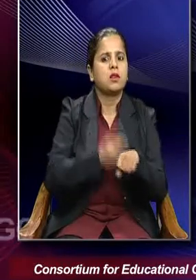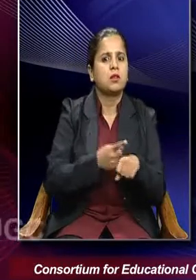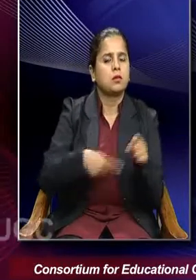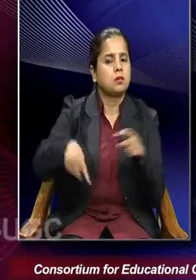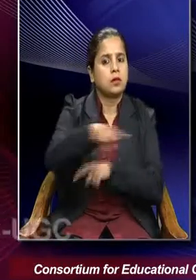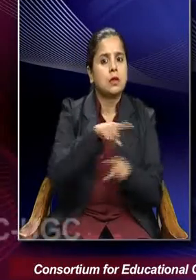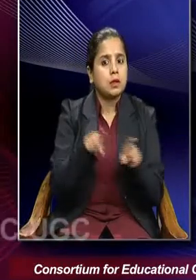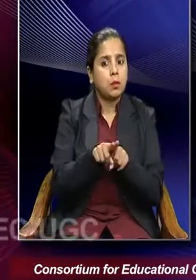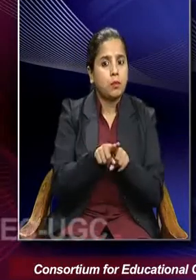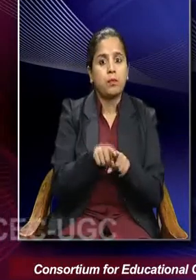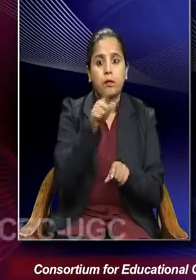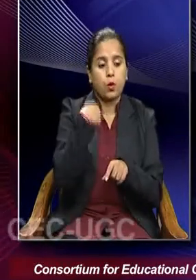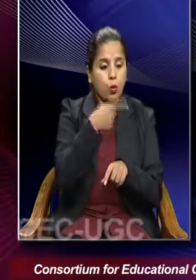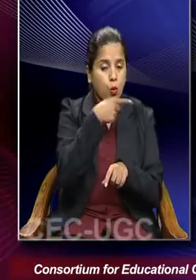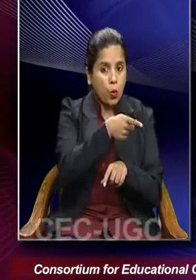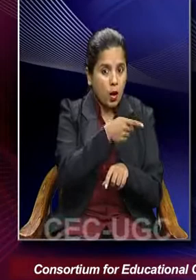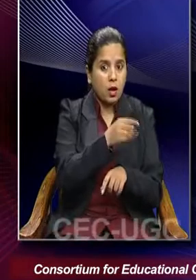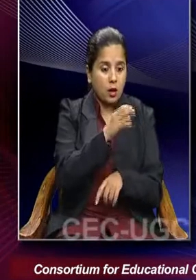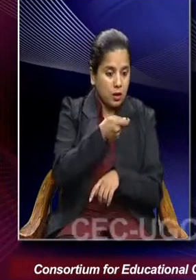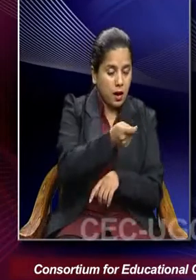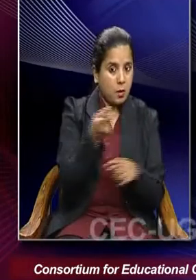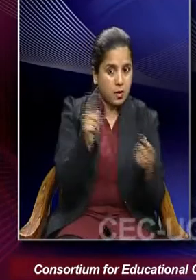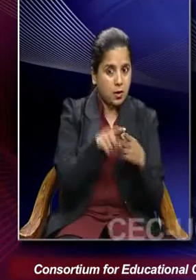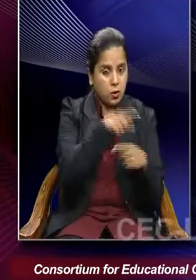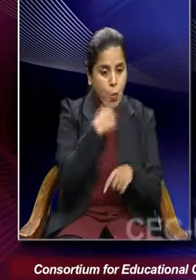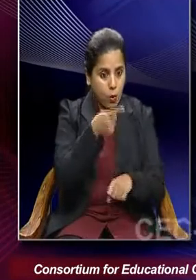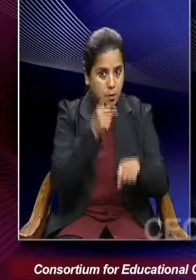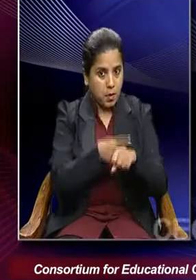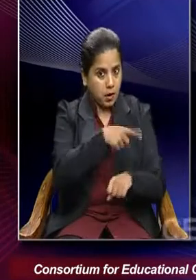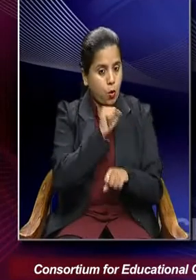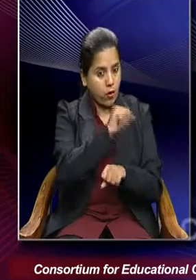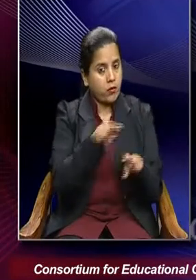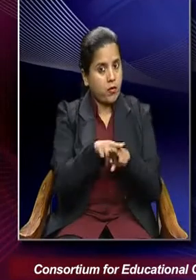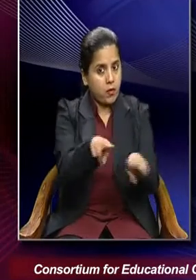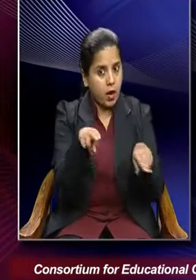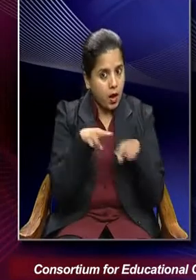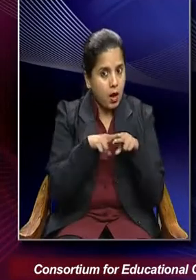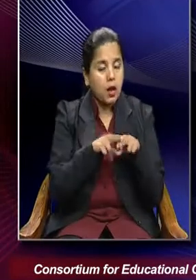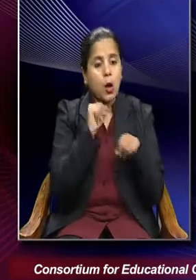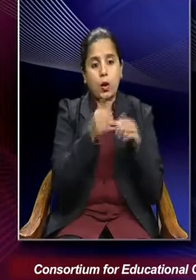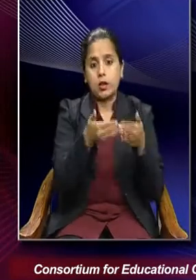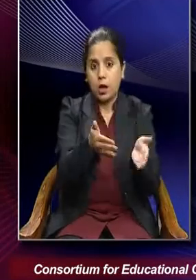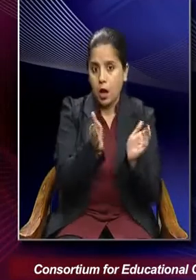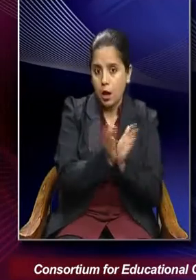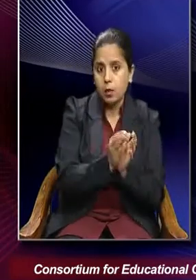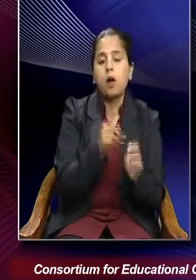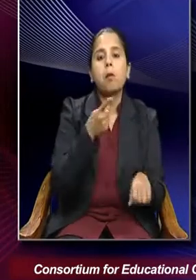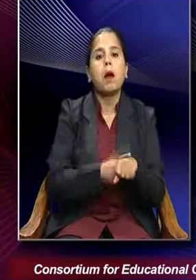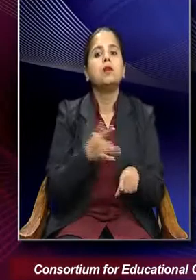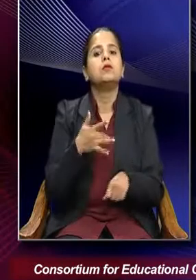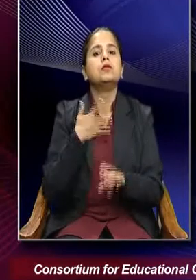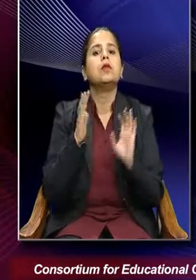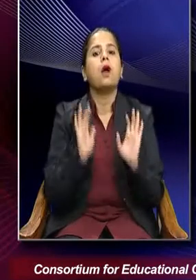one who commits crime is not only punished, his family, his community is also punished.